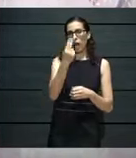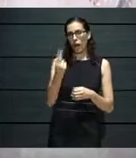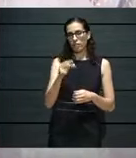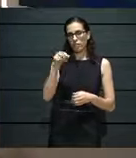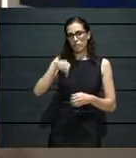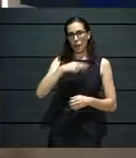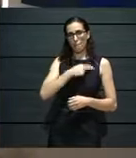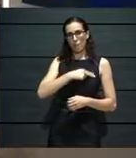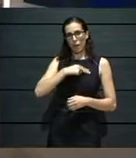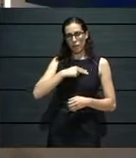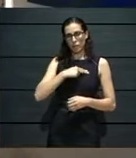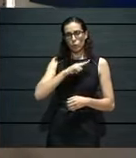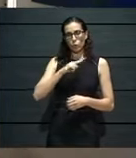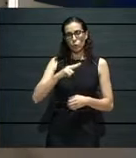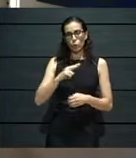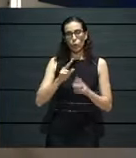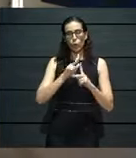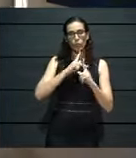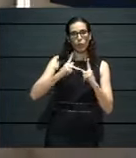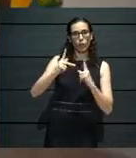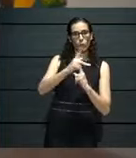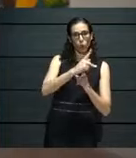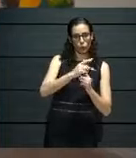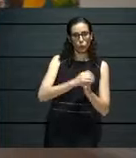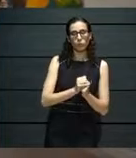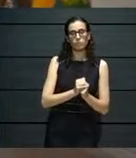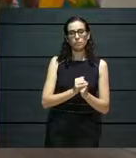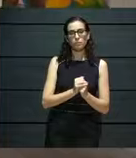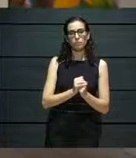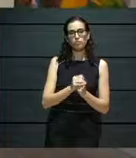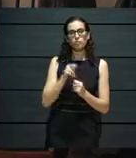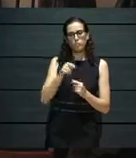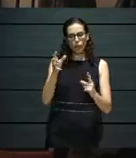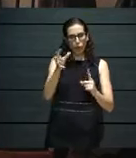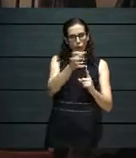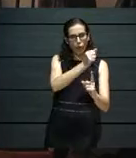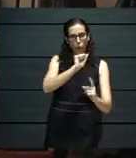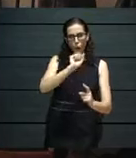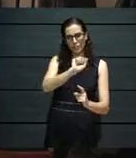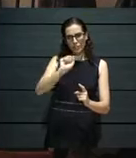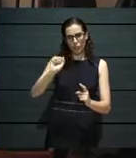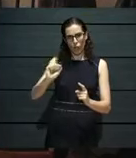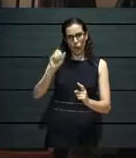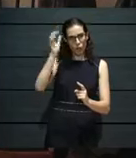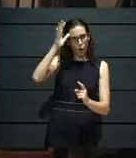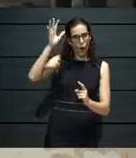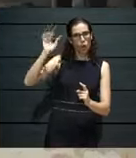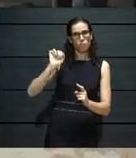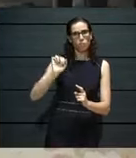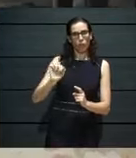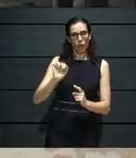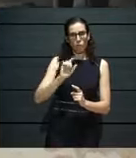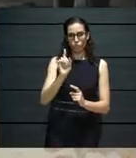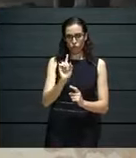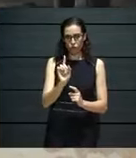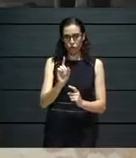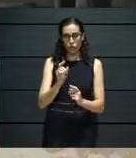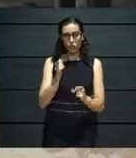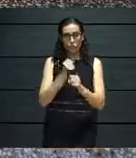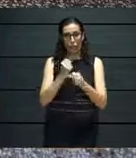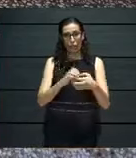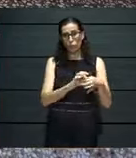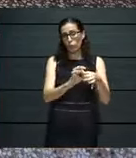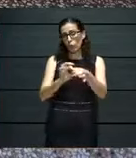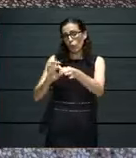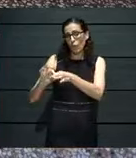cultural operators. Its modus operandi, its objectives and ambitions is to work together with all